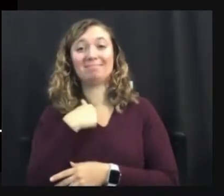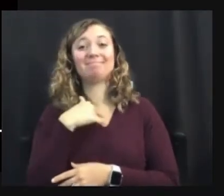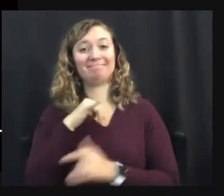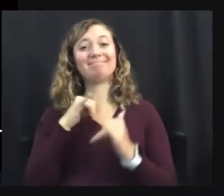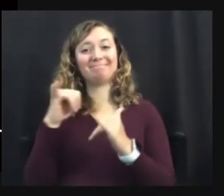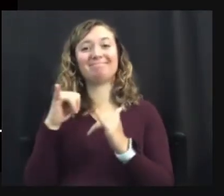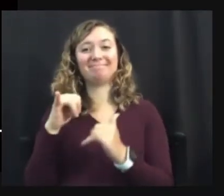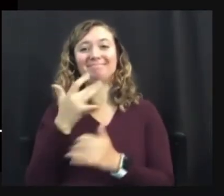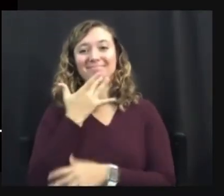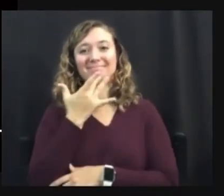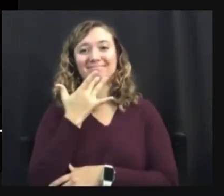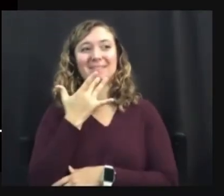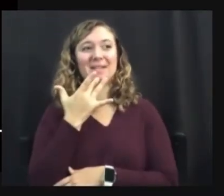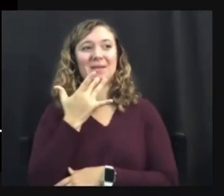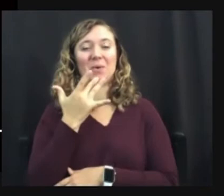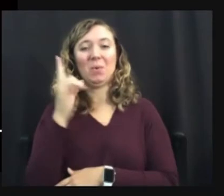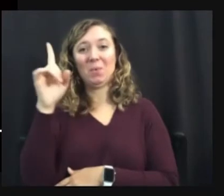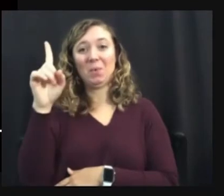One of my special interests.